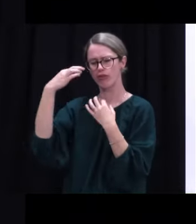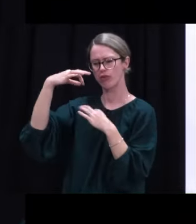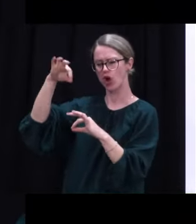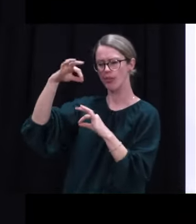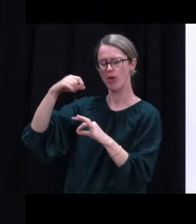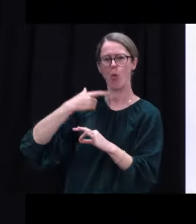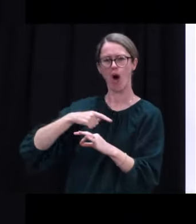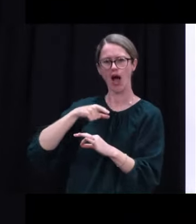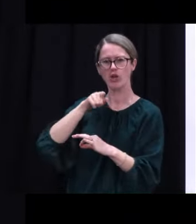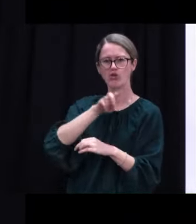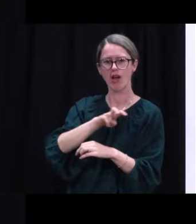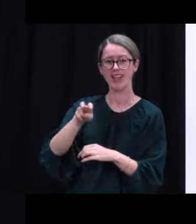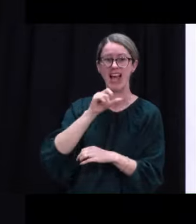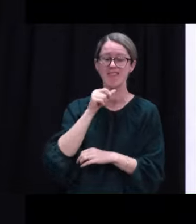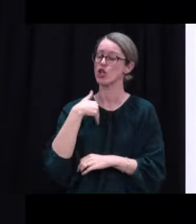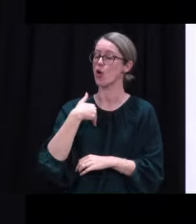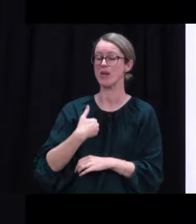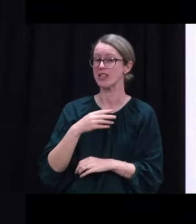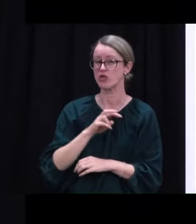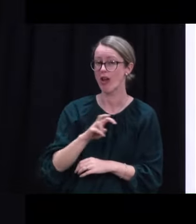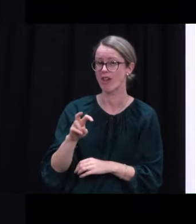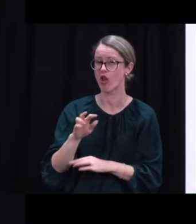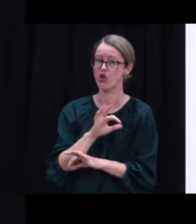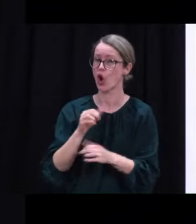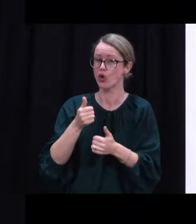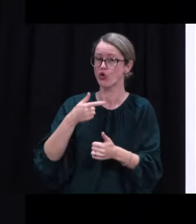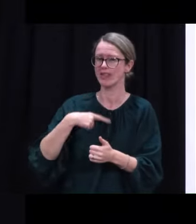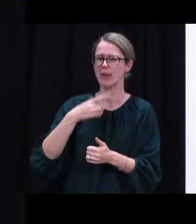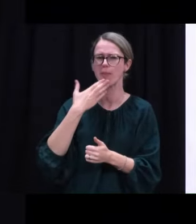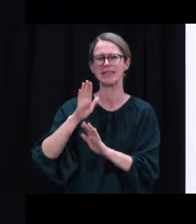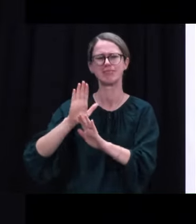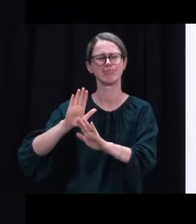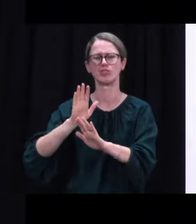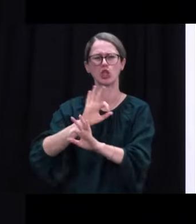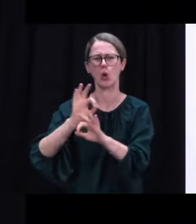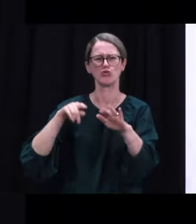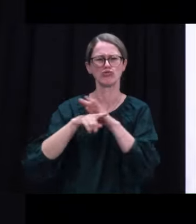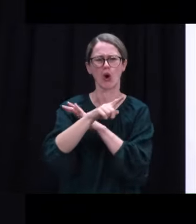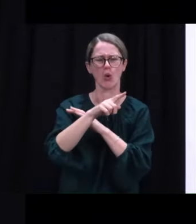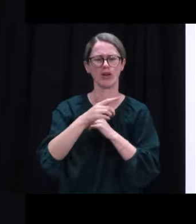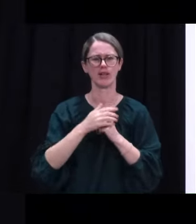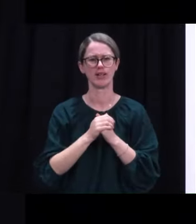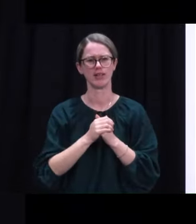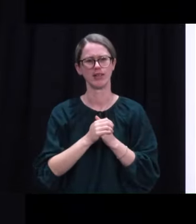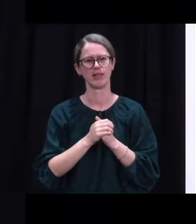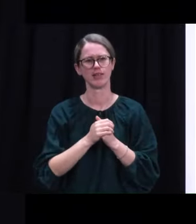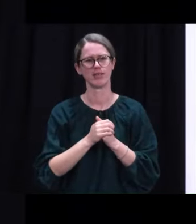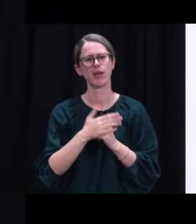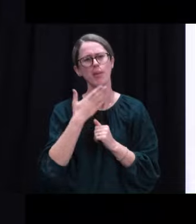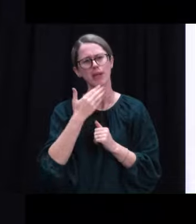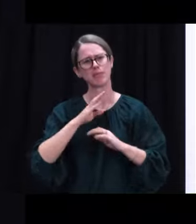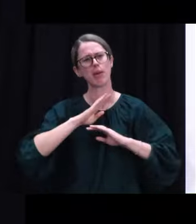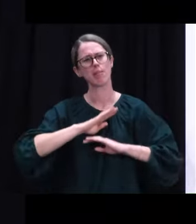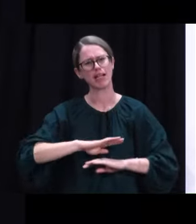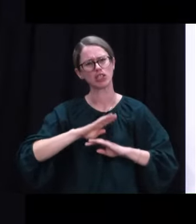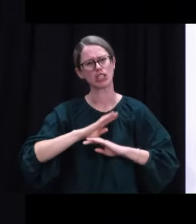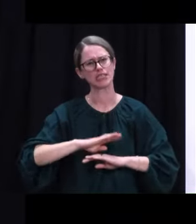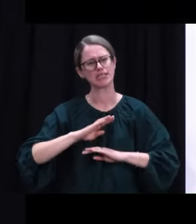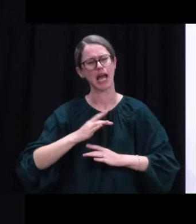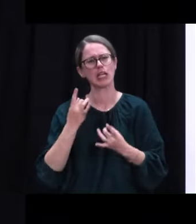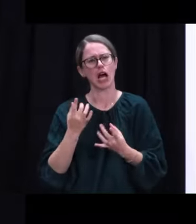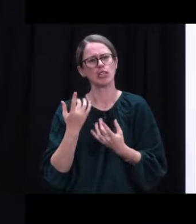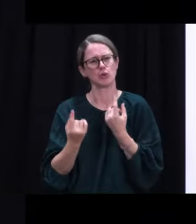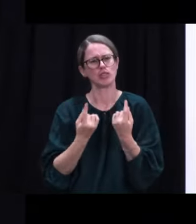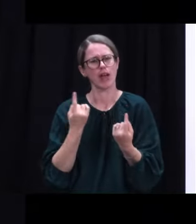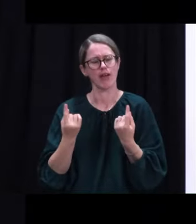travel or don't have a legitimate reason to, then please don't. And finally, please, as always, be patient and be kind.